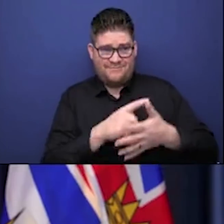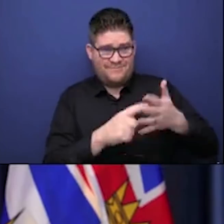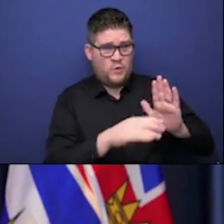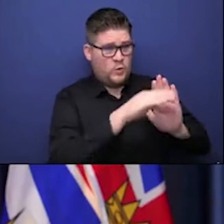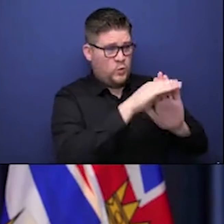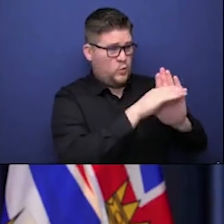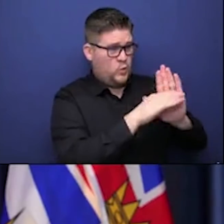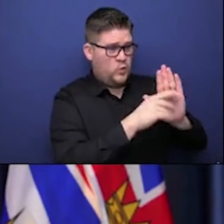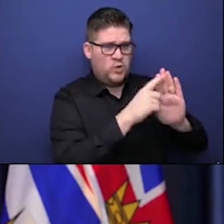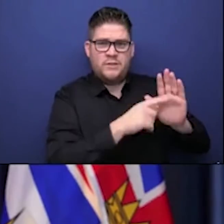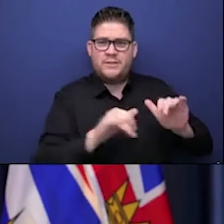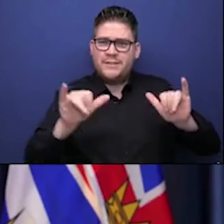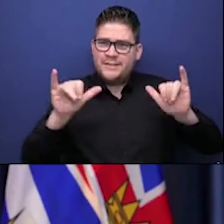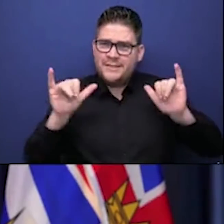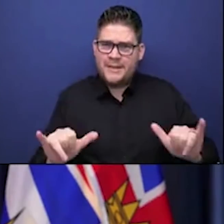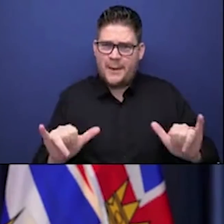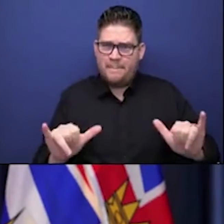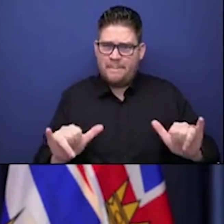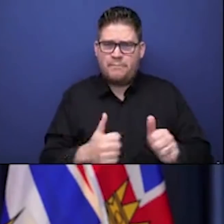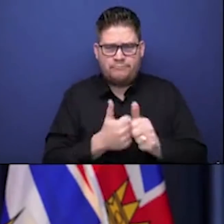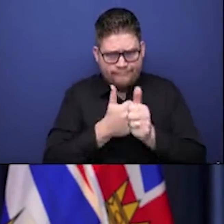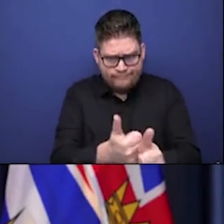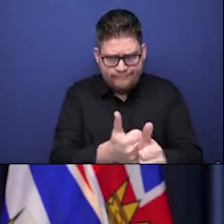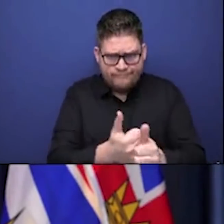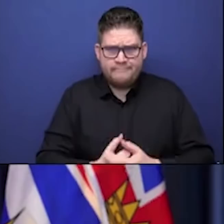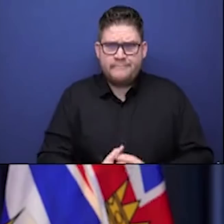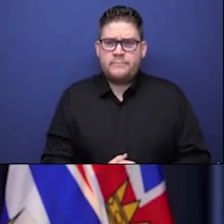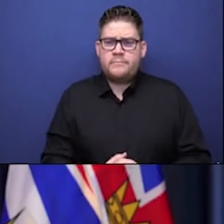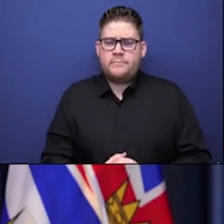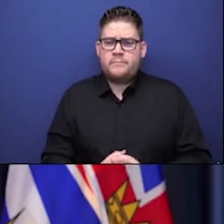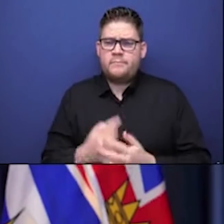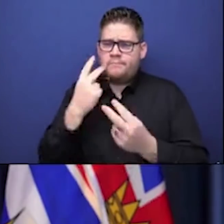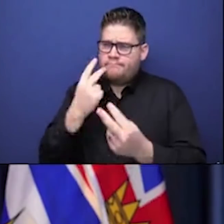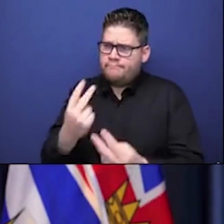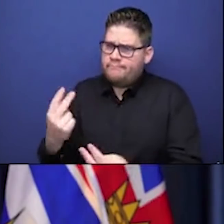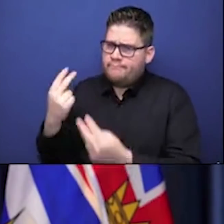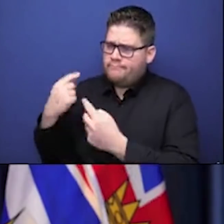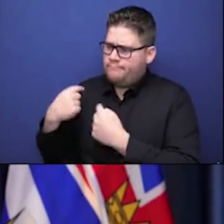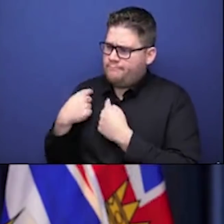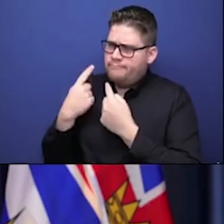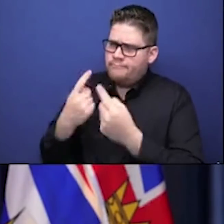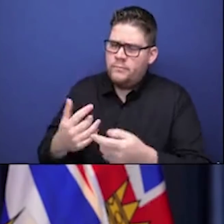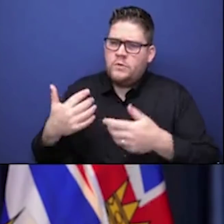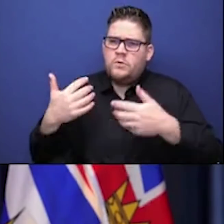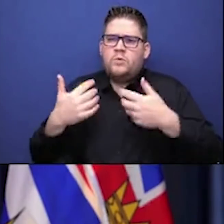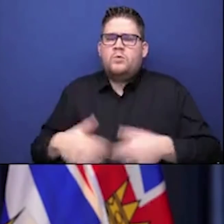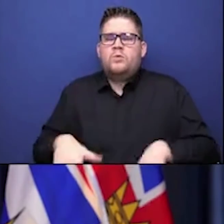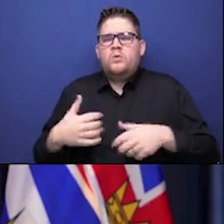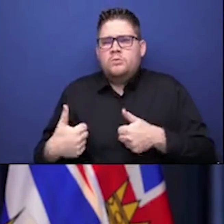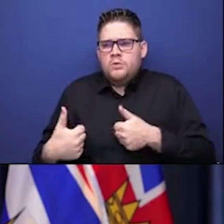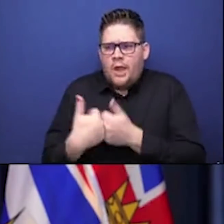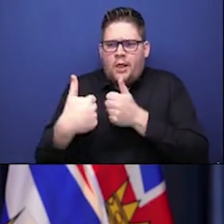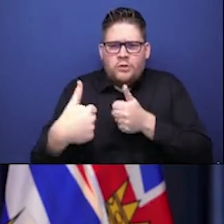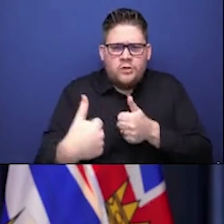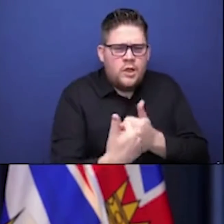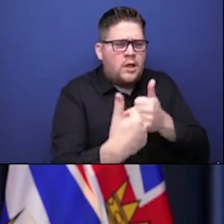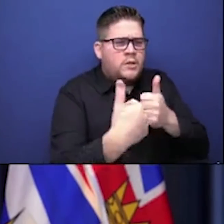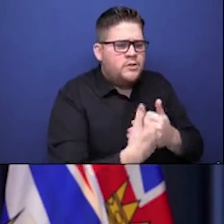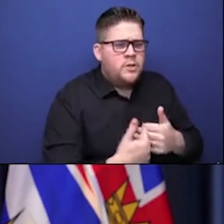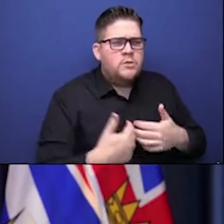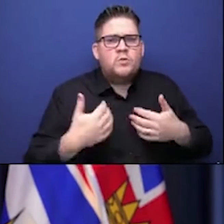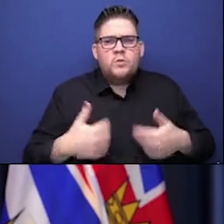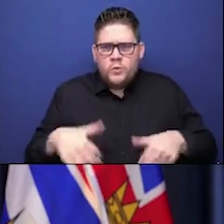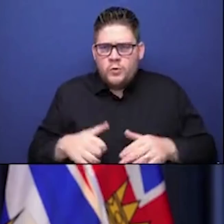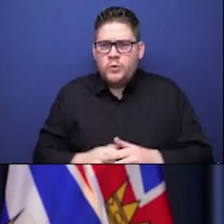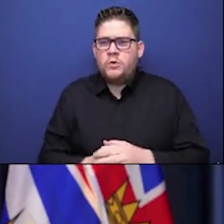profound. But the challenges ahead are equally profound. And although there is fantastic news on the horizon, it depends on